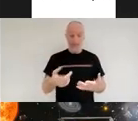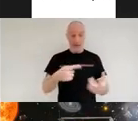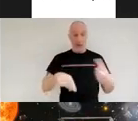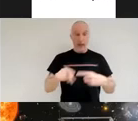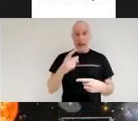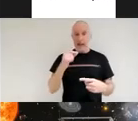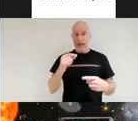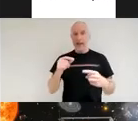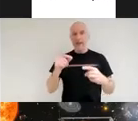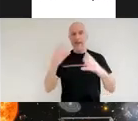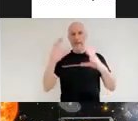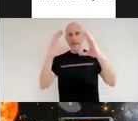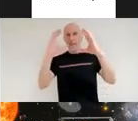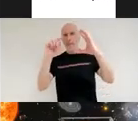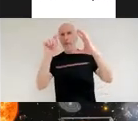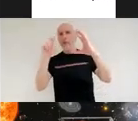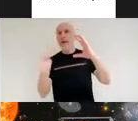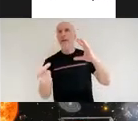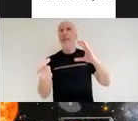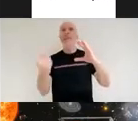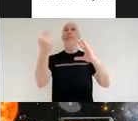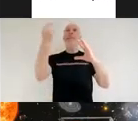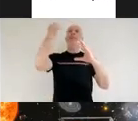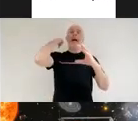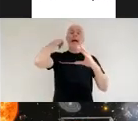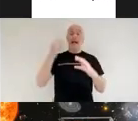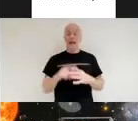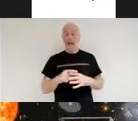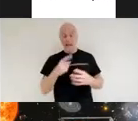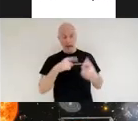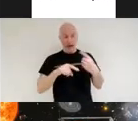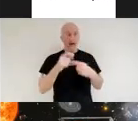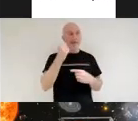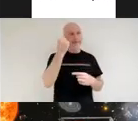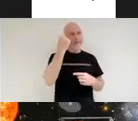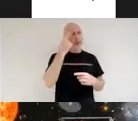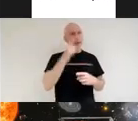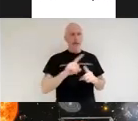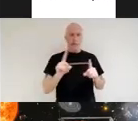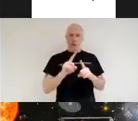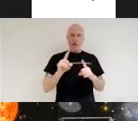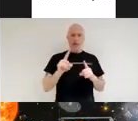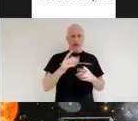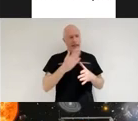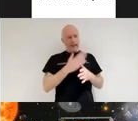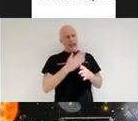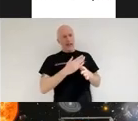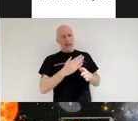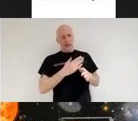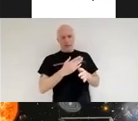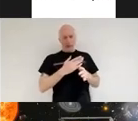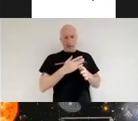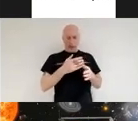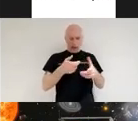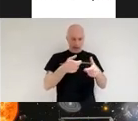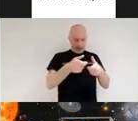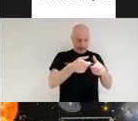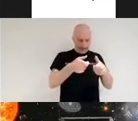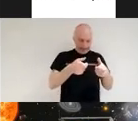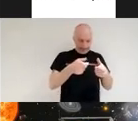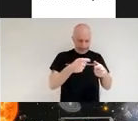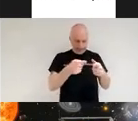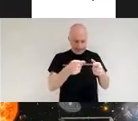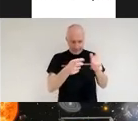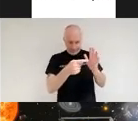start to get that first key of well what was that initial template for our universe we can then compare